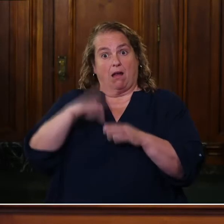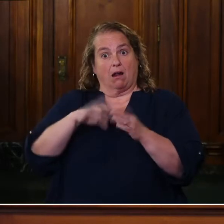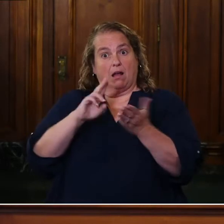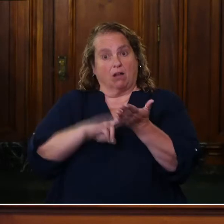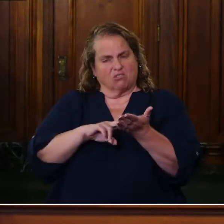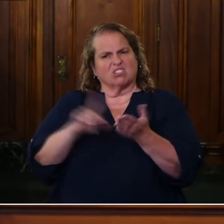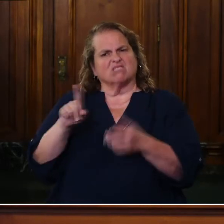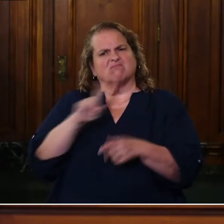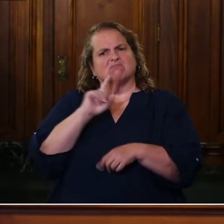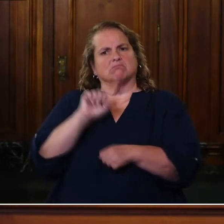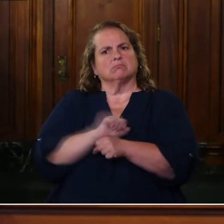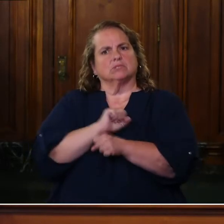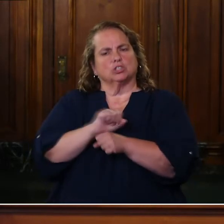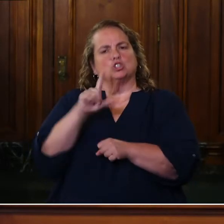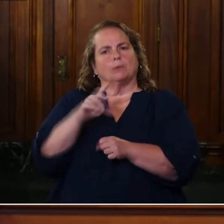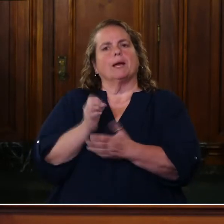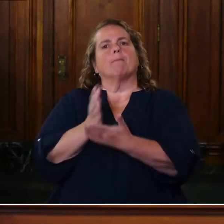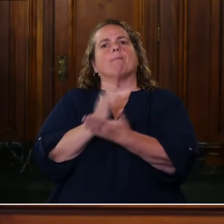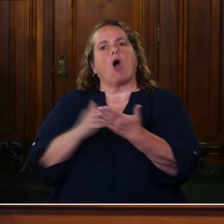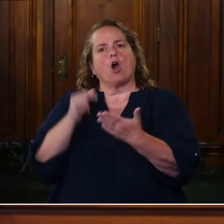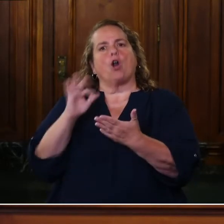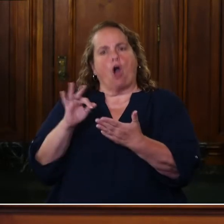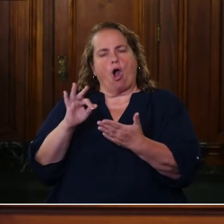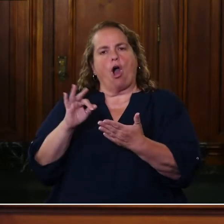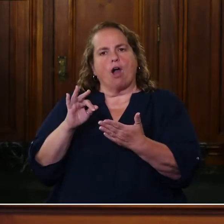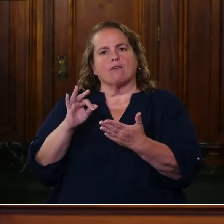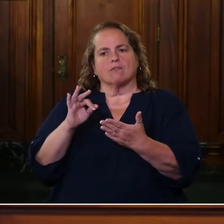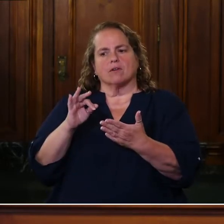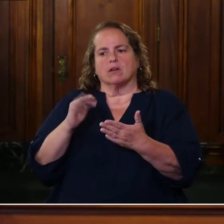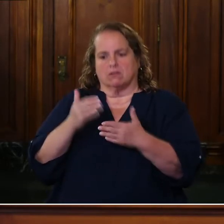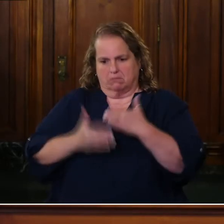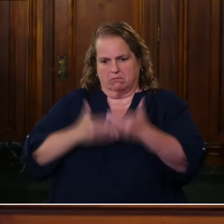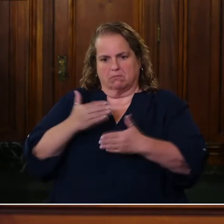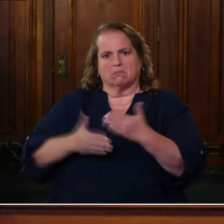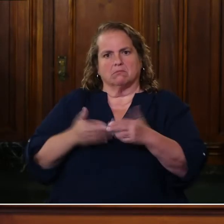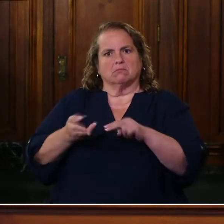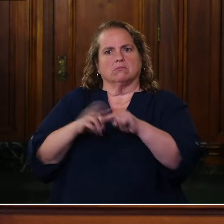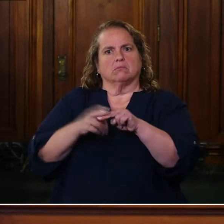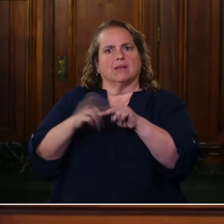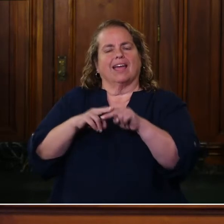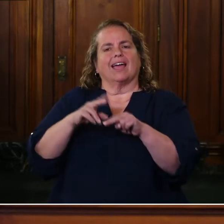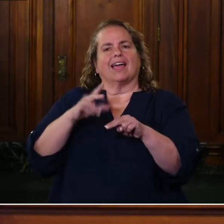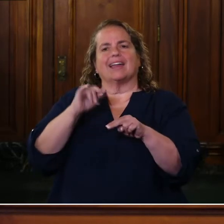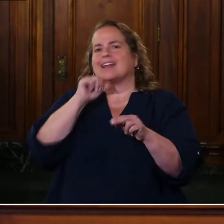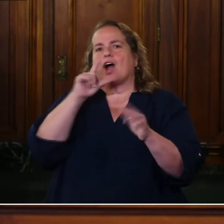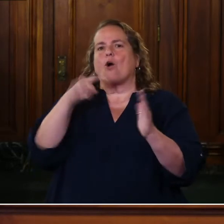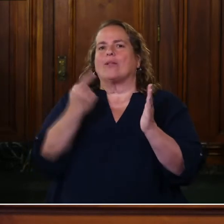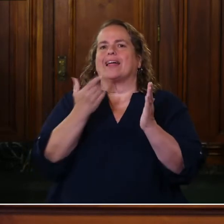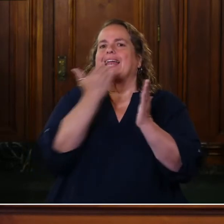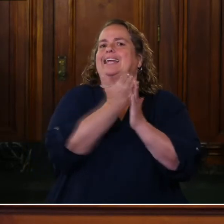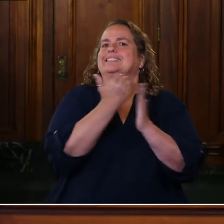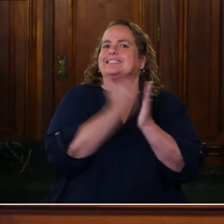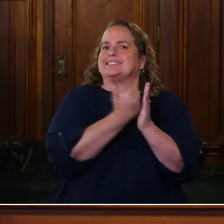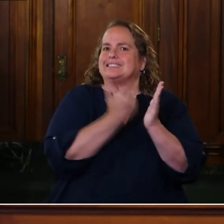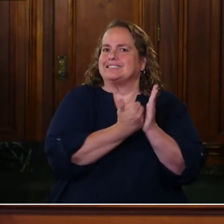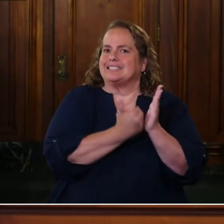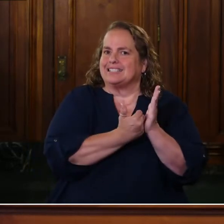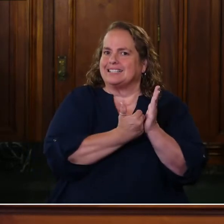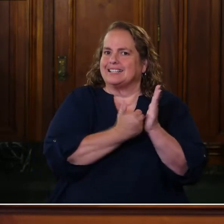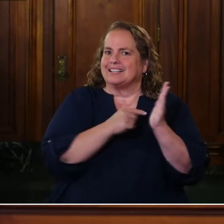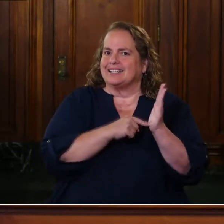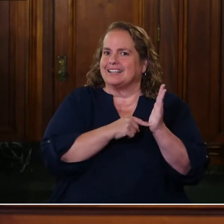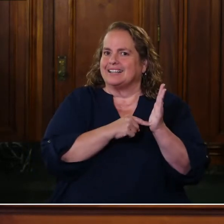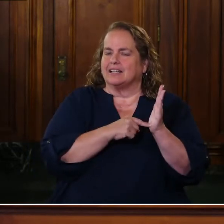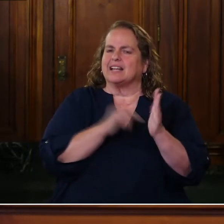that they're actually a part of the project and not just, uh, being listed. So, you know, it's time and I'm